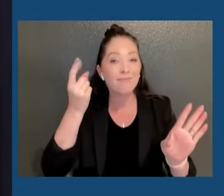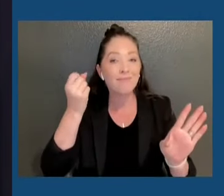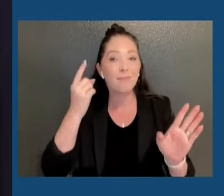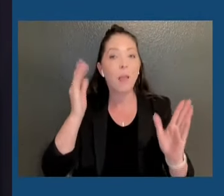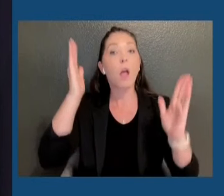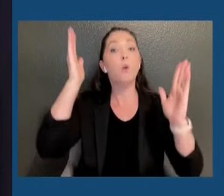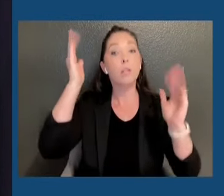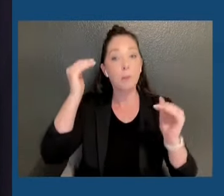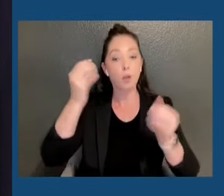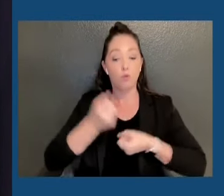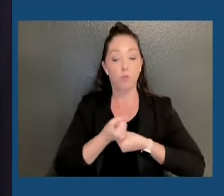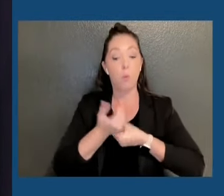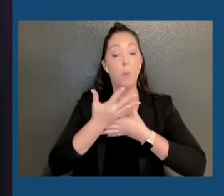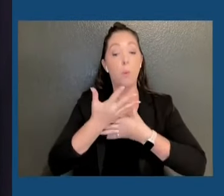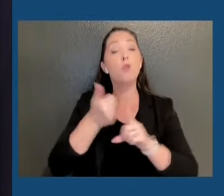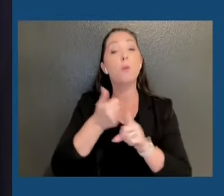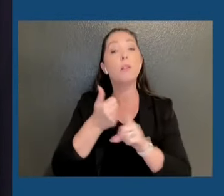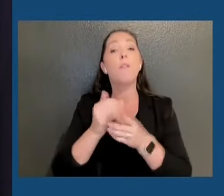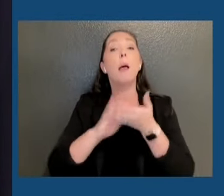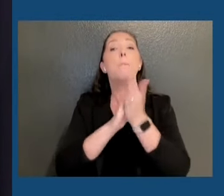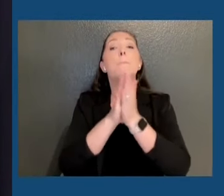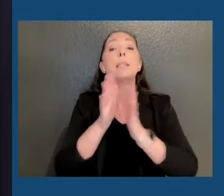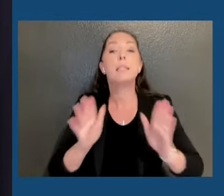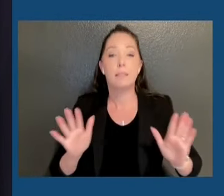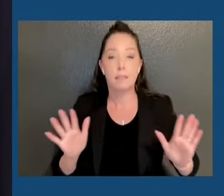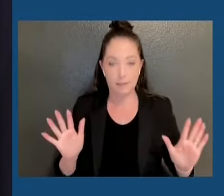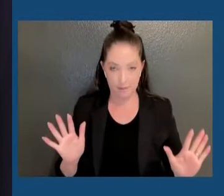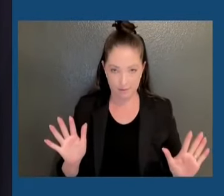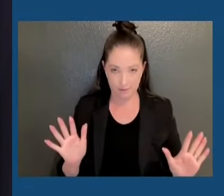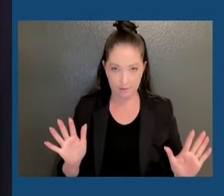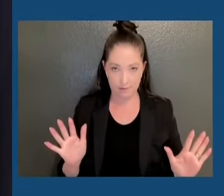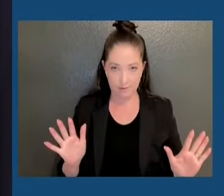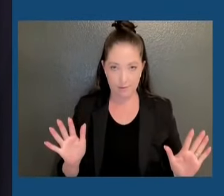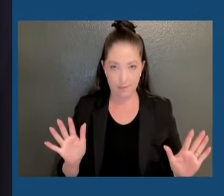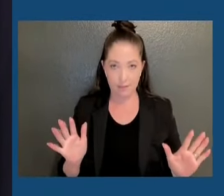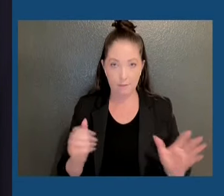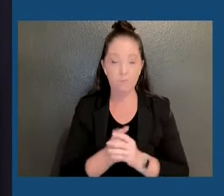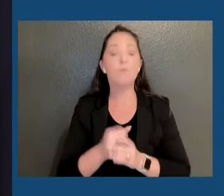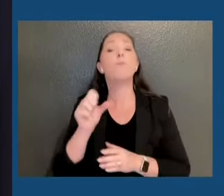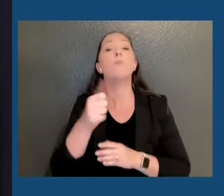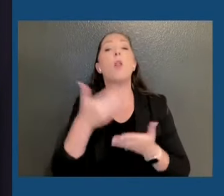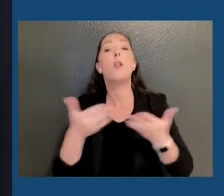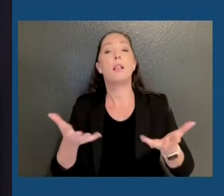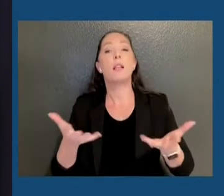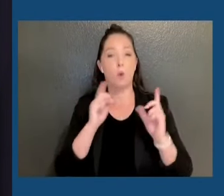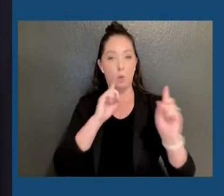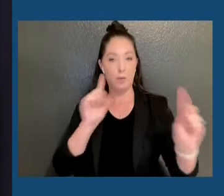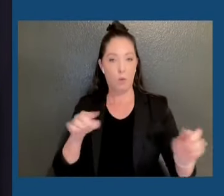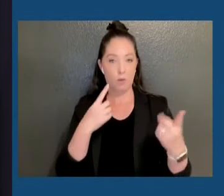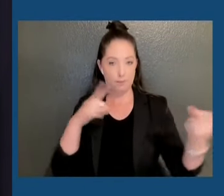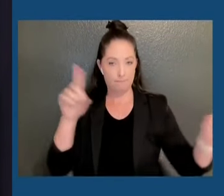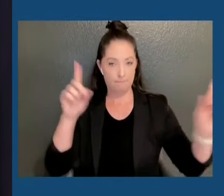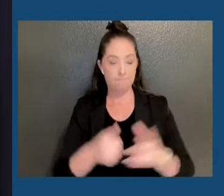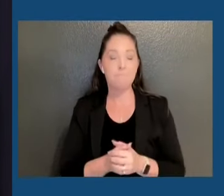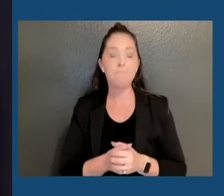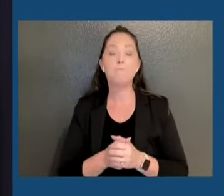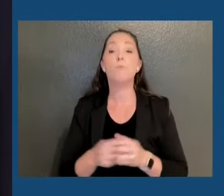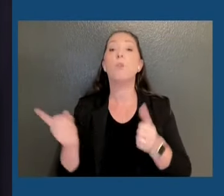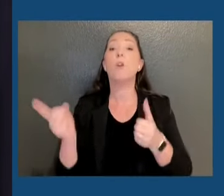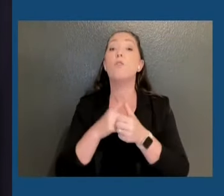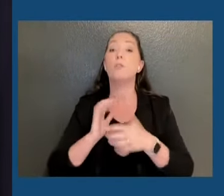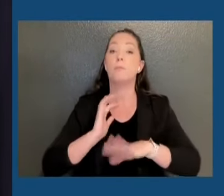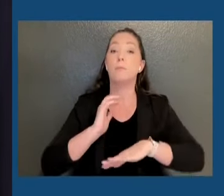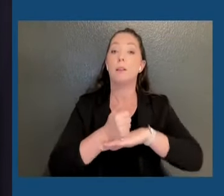peacefully. And there's a couple of other actions I want to announce today. First, I created the Empire State